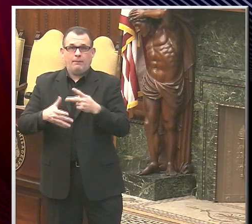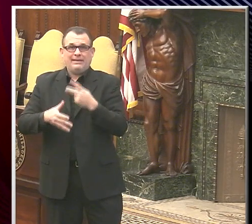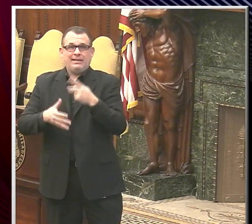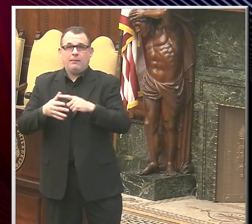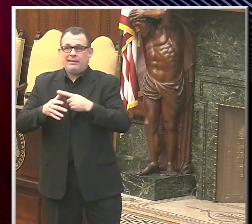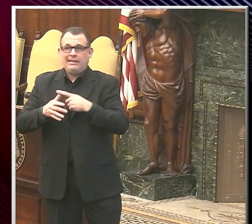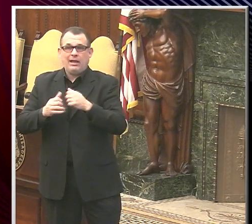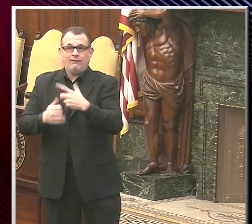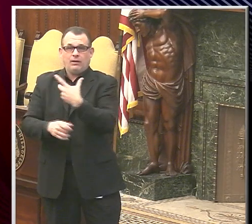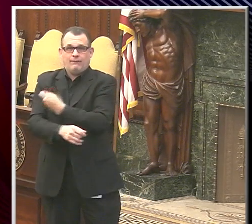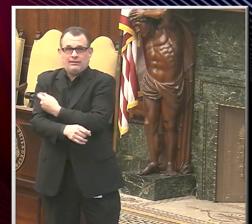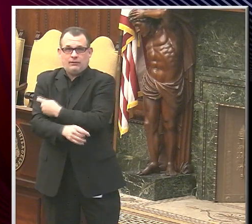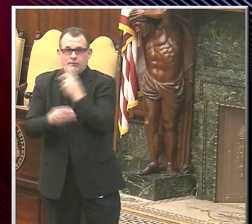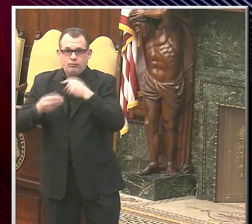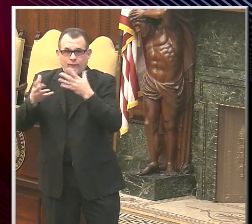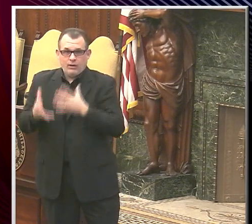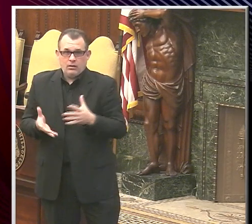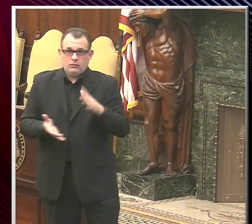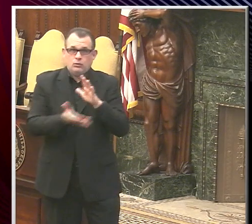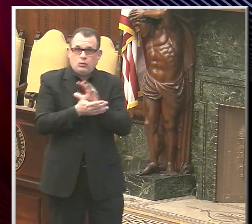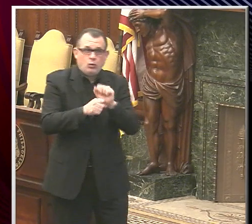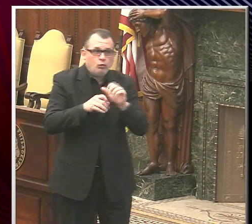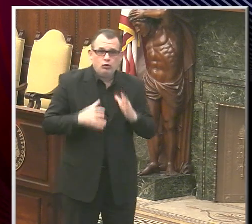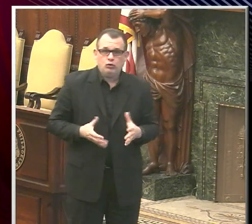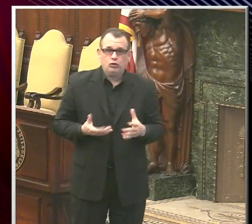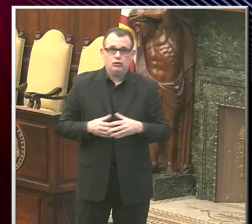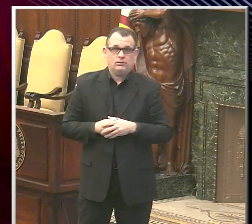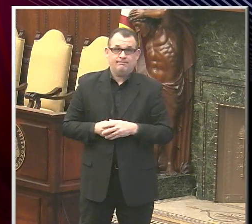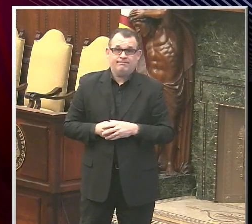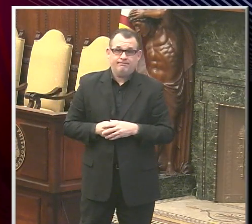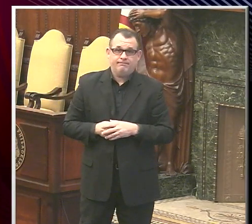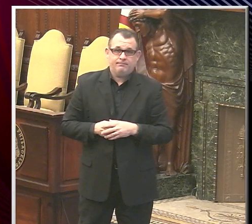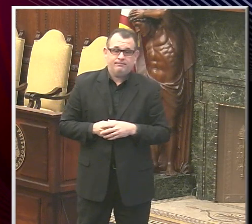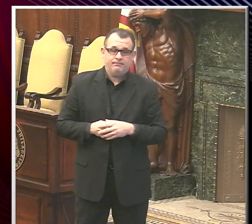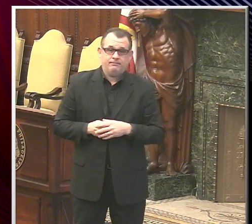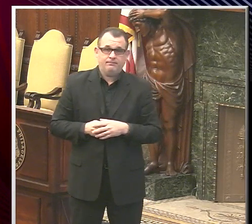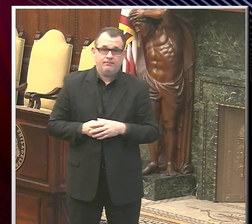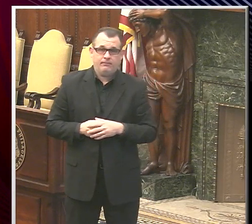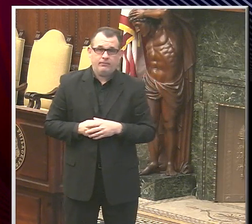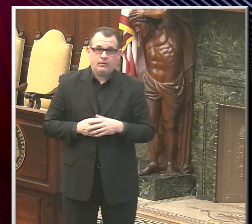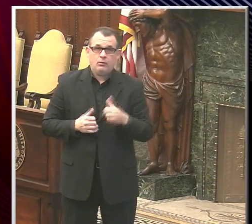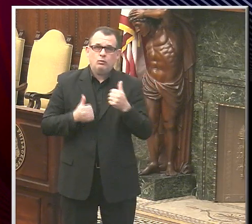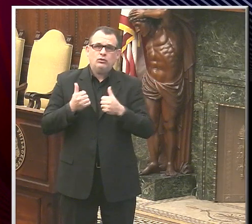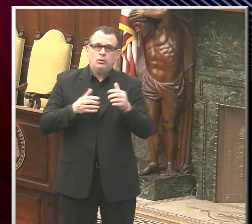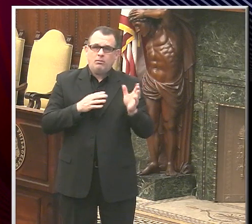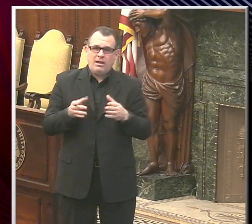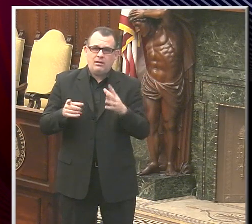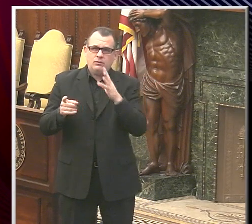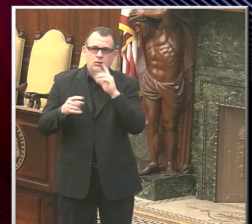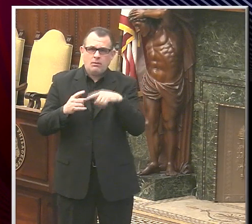and other school workers. And I don't know, which plan are you talking about with the president?